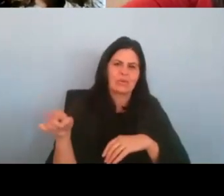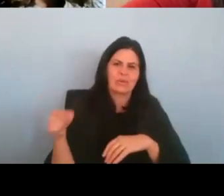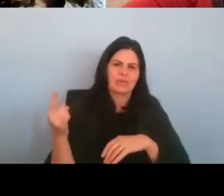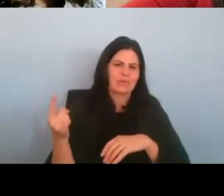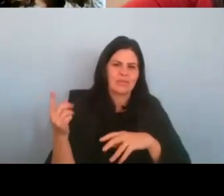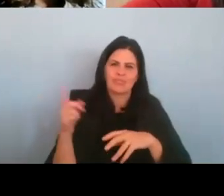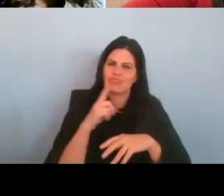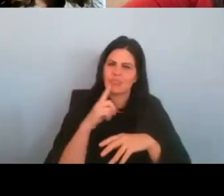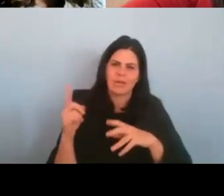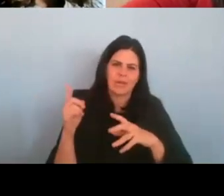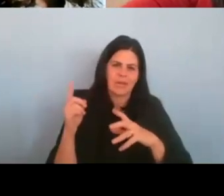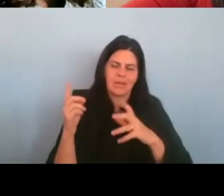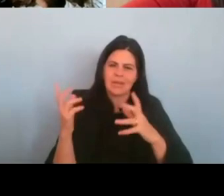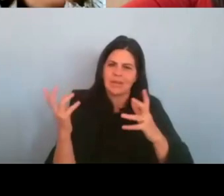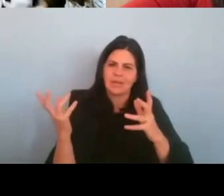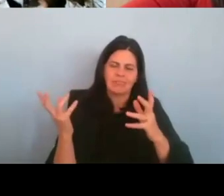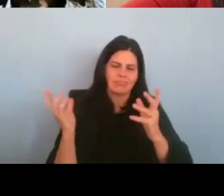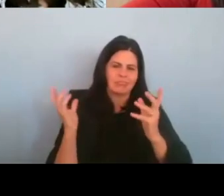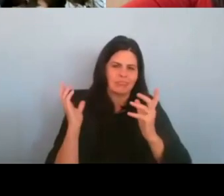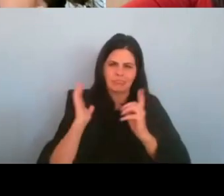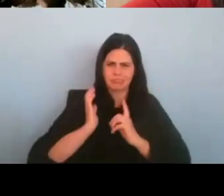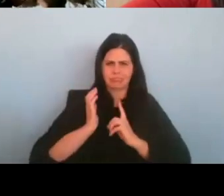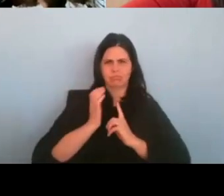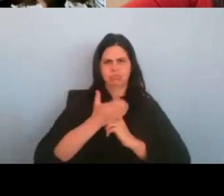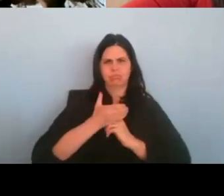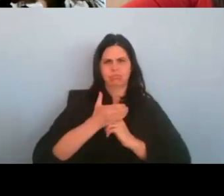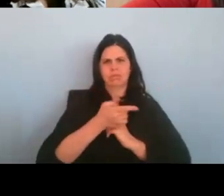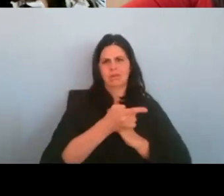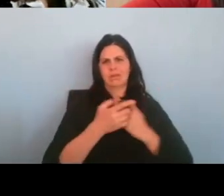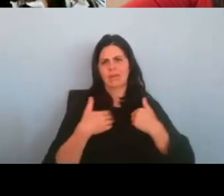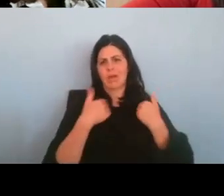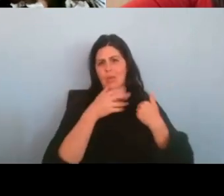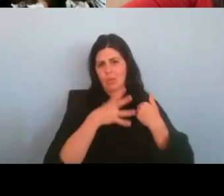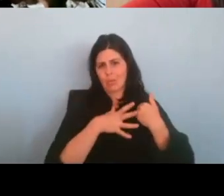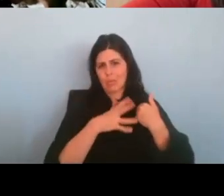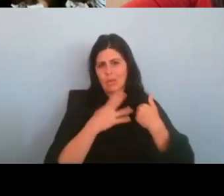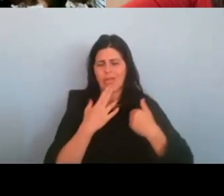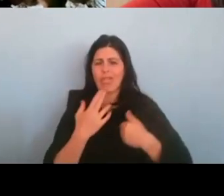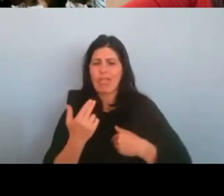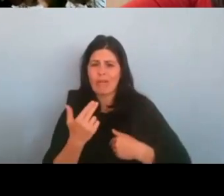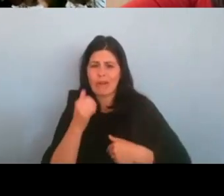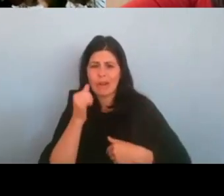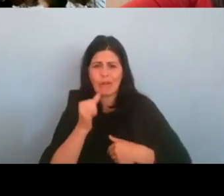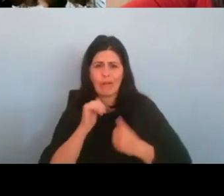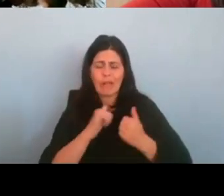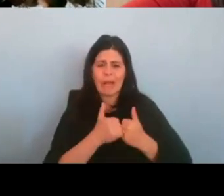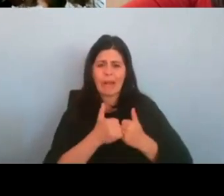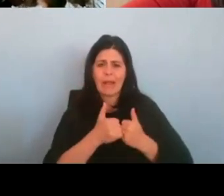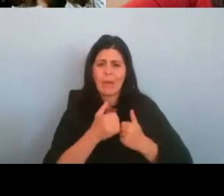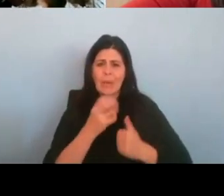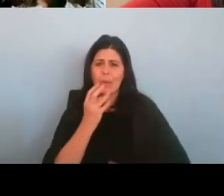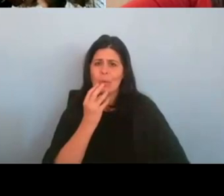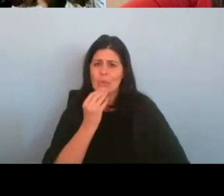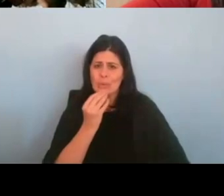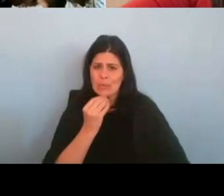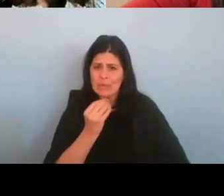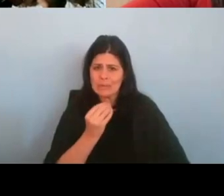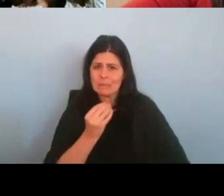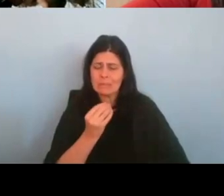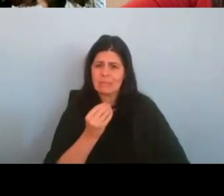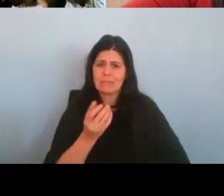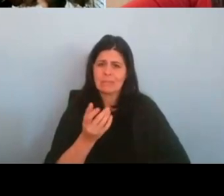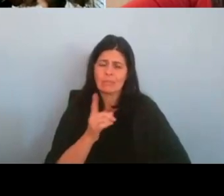this young woman, this 13 year old girl and how Judaism is so important